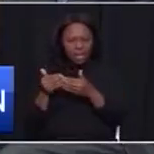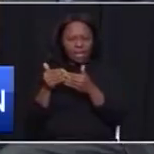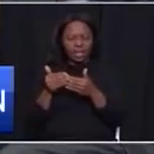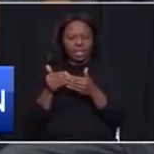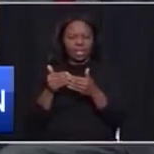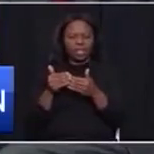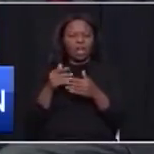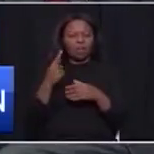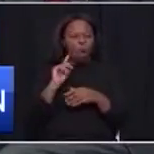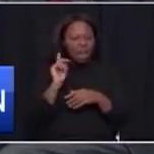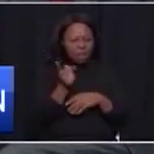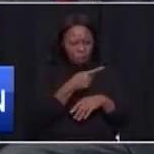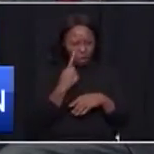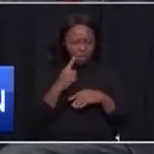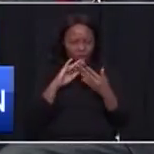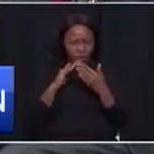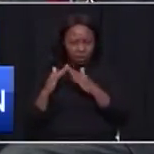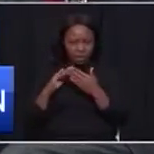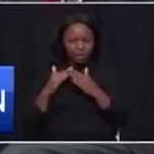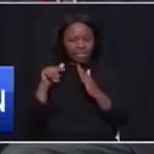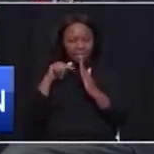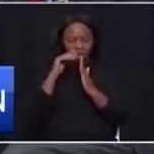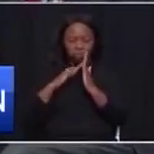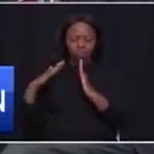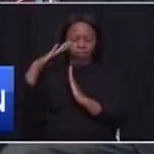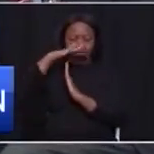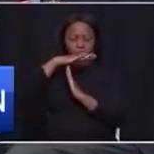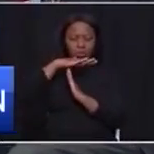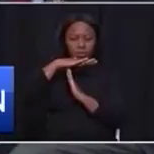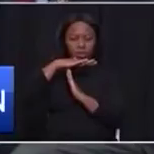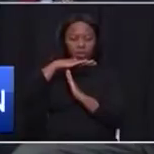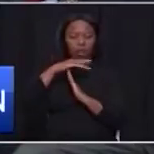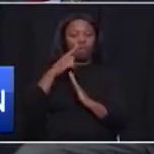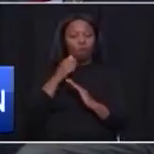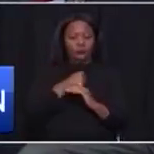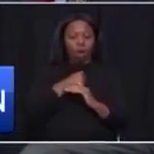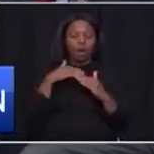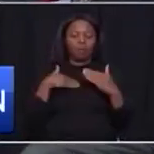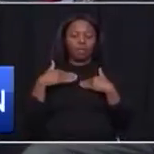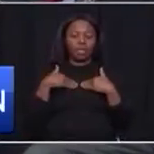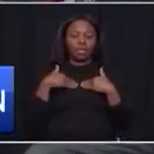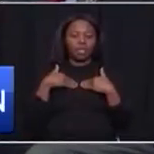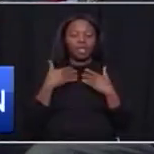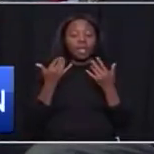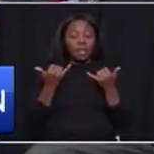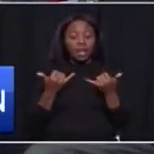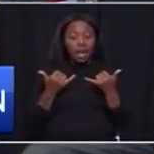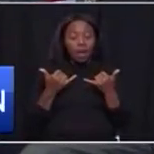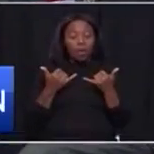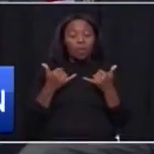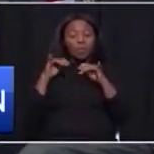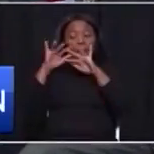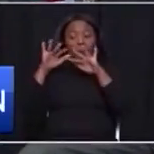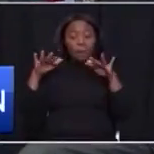remain an important area of priority for our administration. I must point out that our public